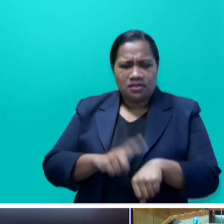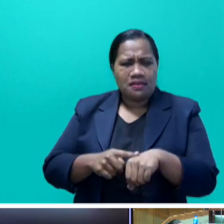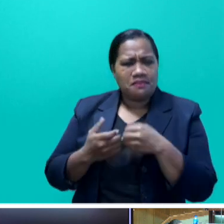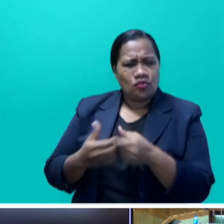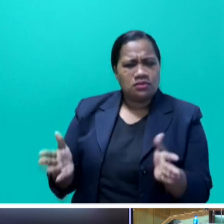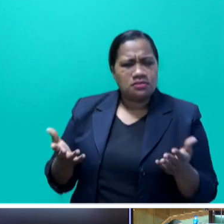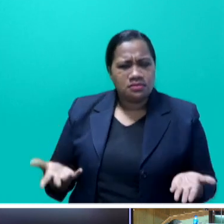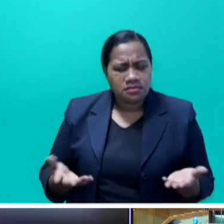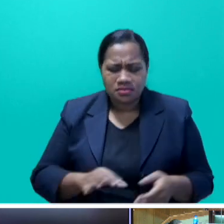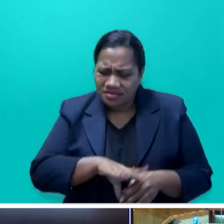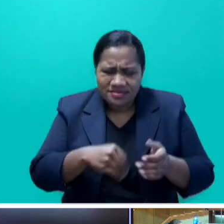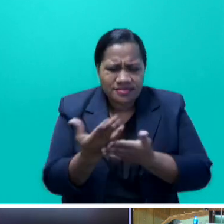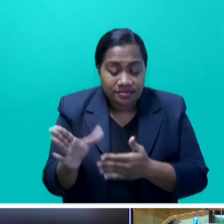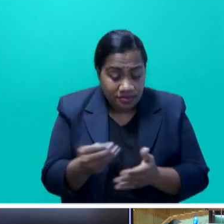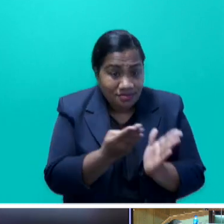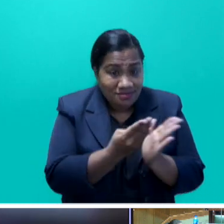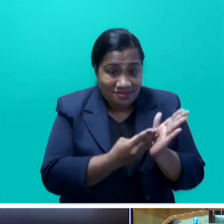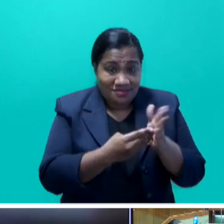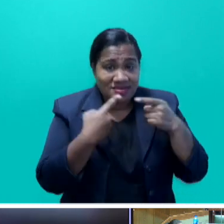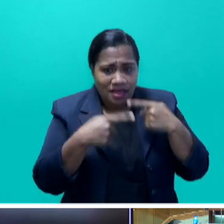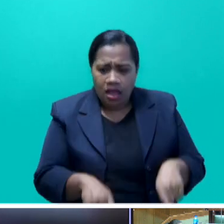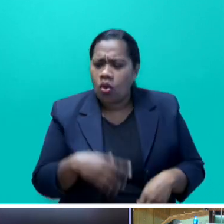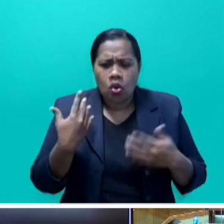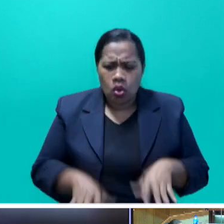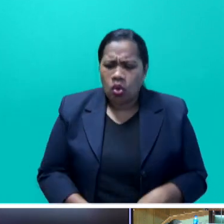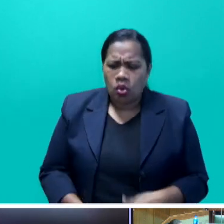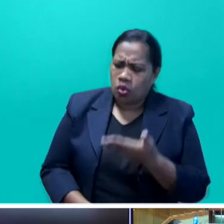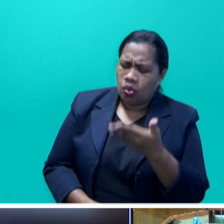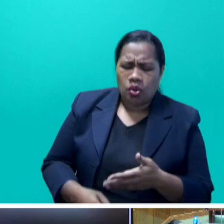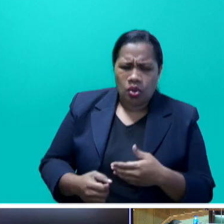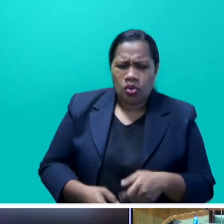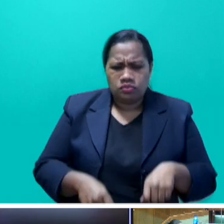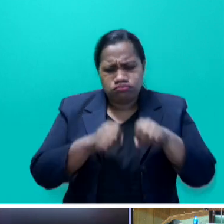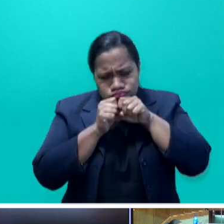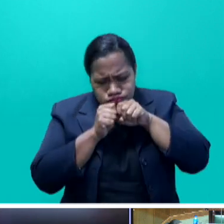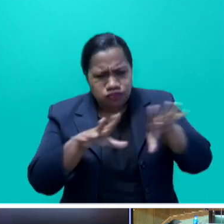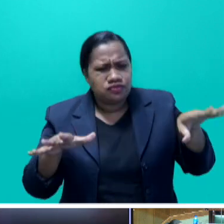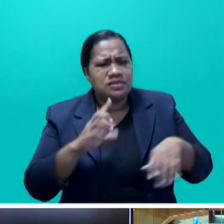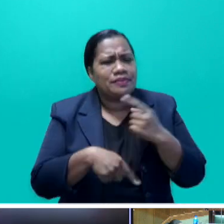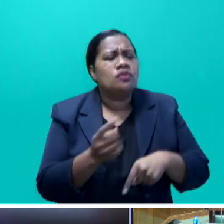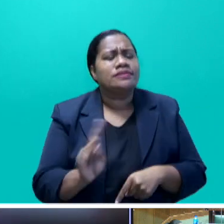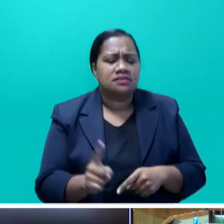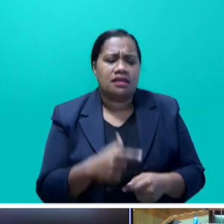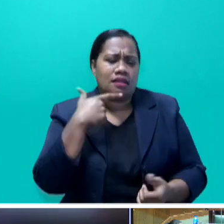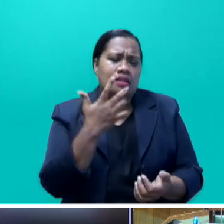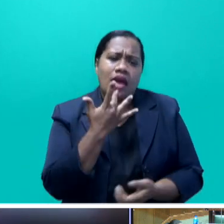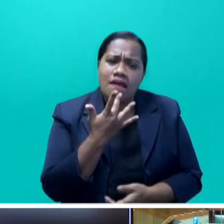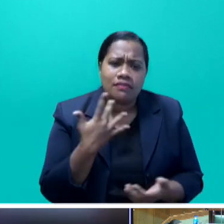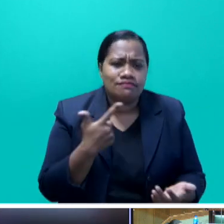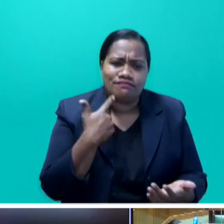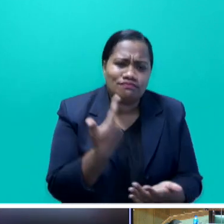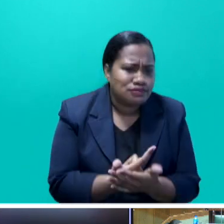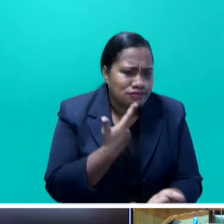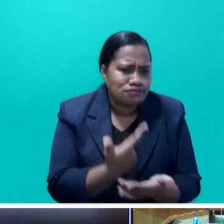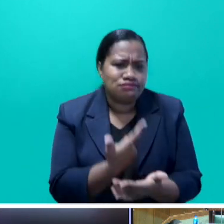the budget announcement, there have been super spreaders of lies about the amendment. They have been lying to the ordinary Itauke